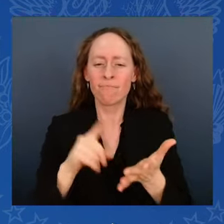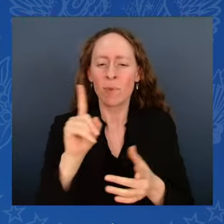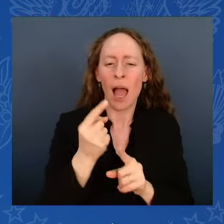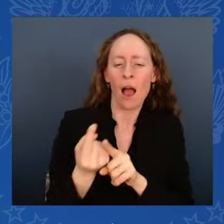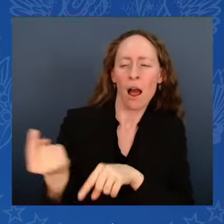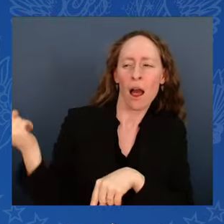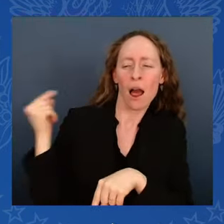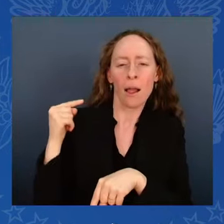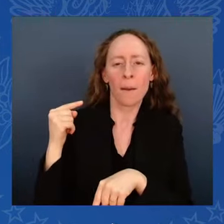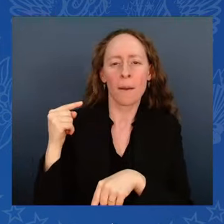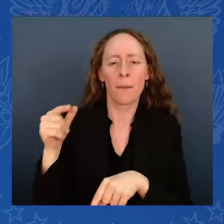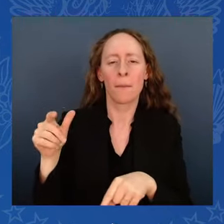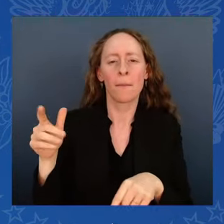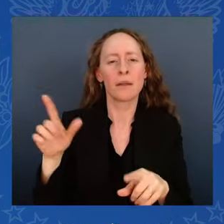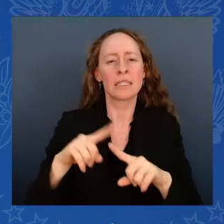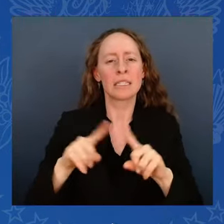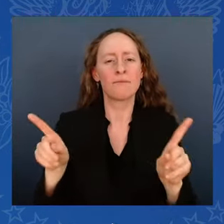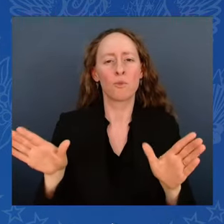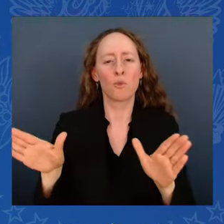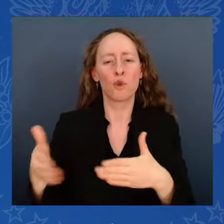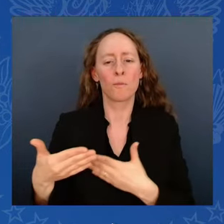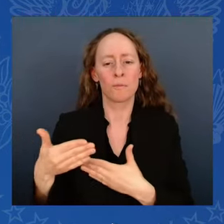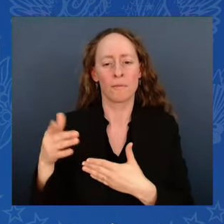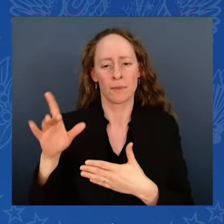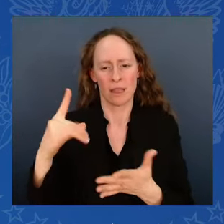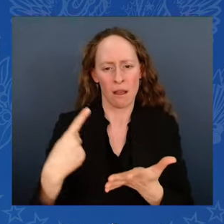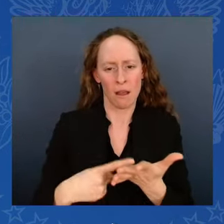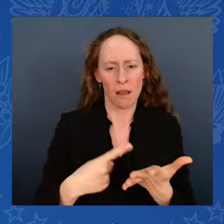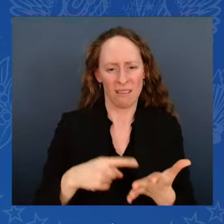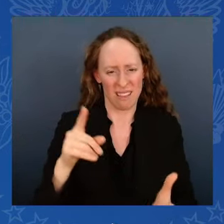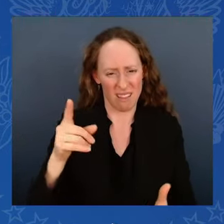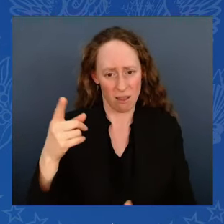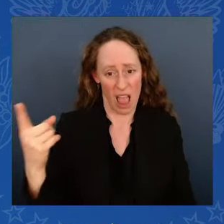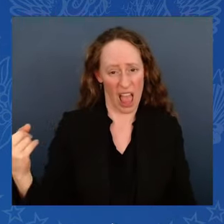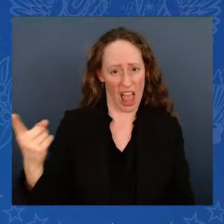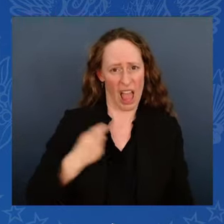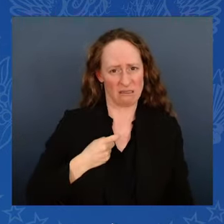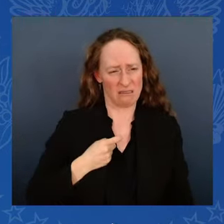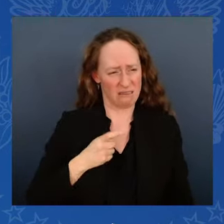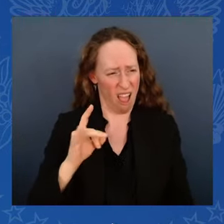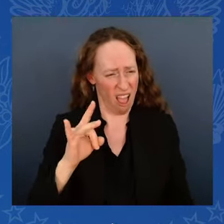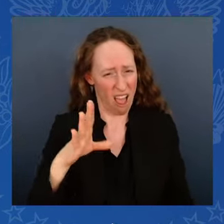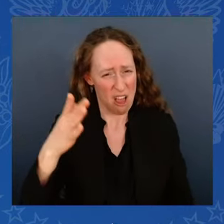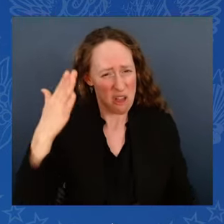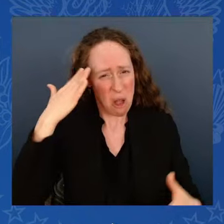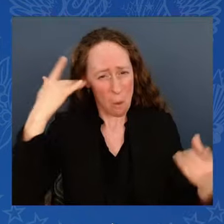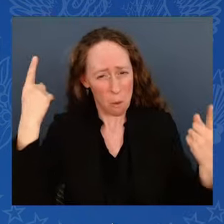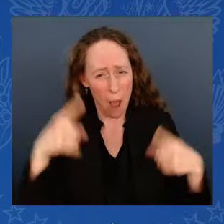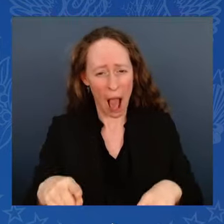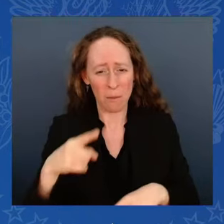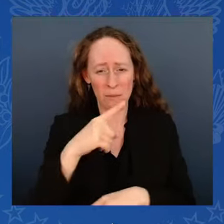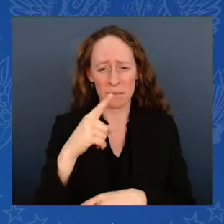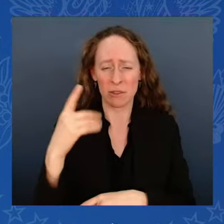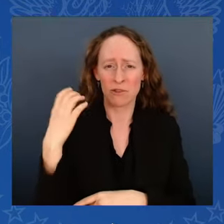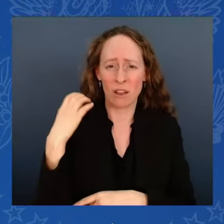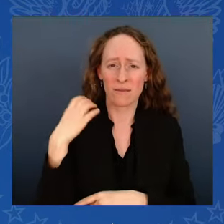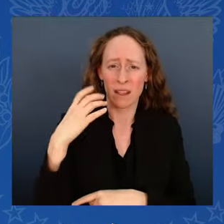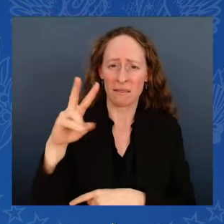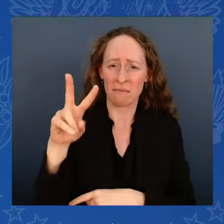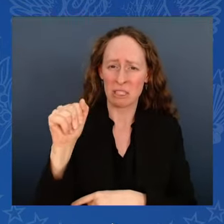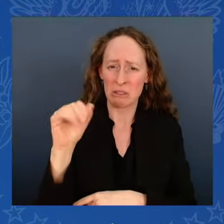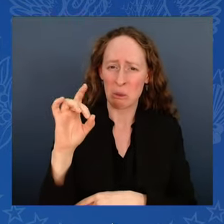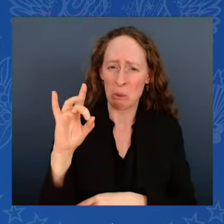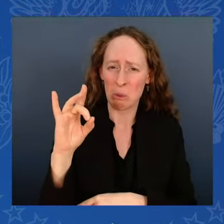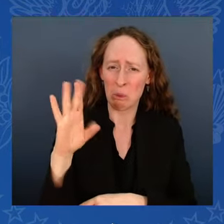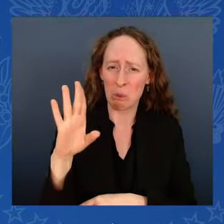Charlotteville. Did you hear what this guy said referring to his predecessor? And he says, you know, Al, I